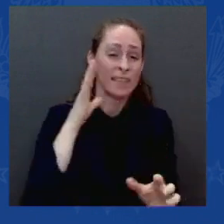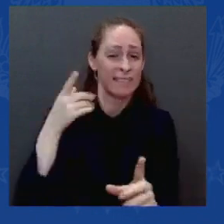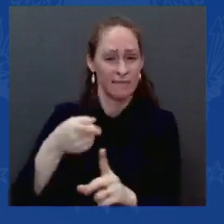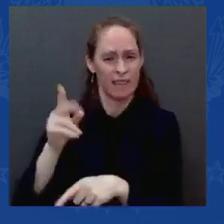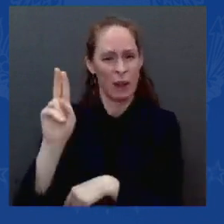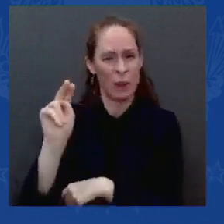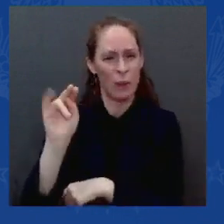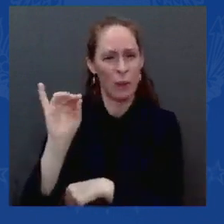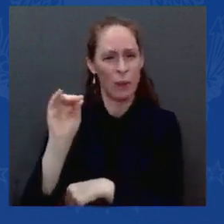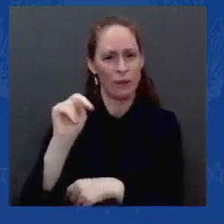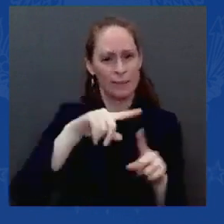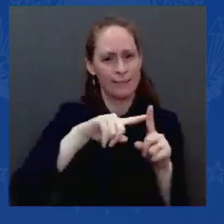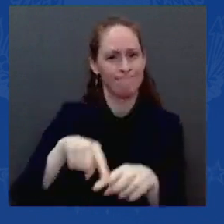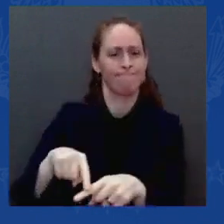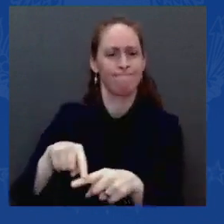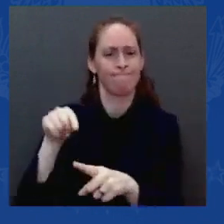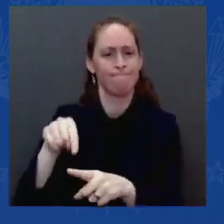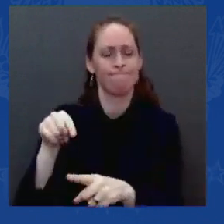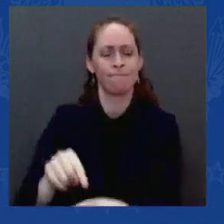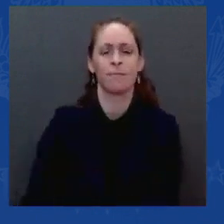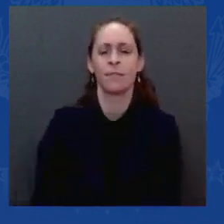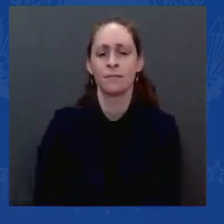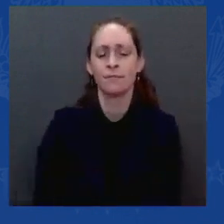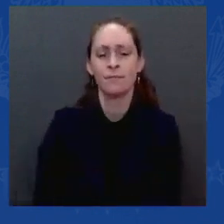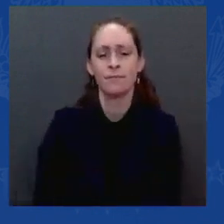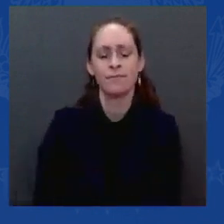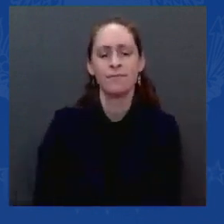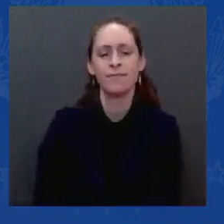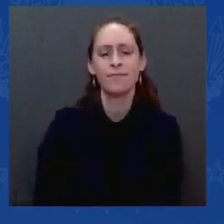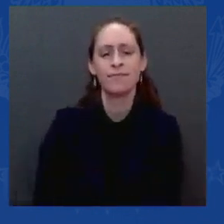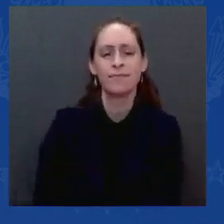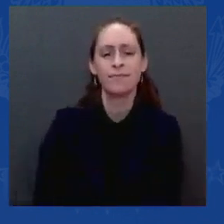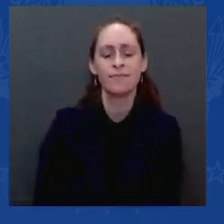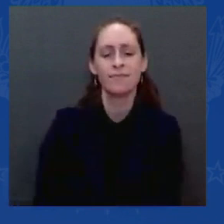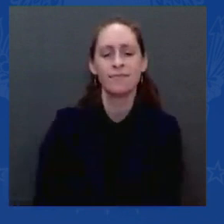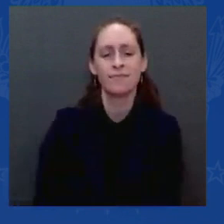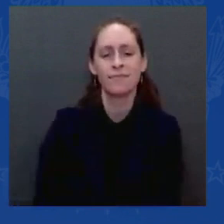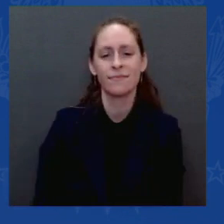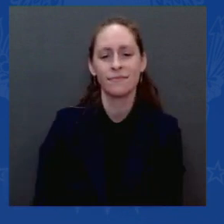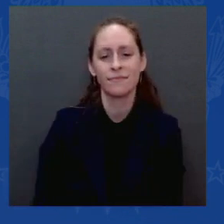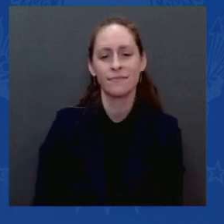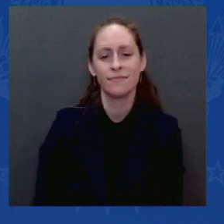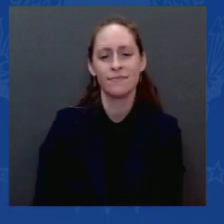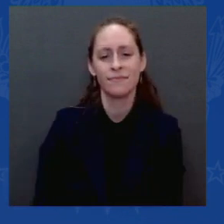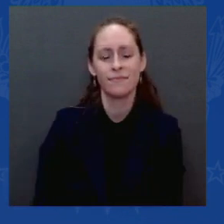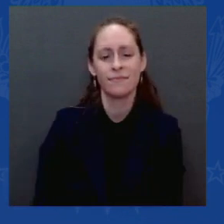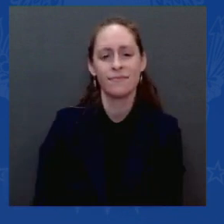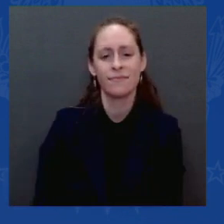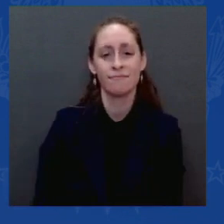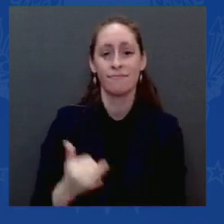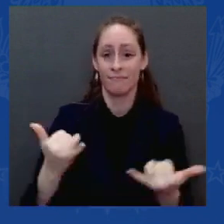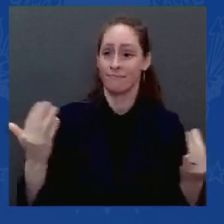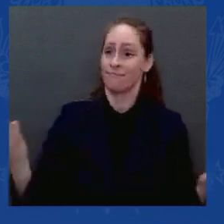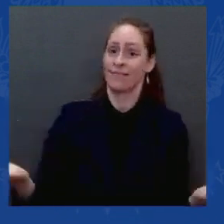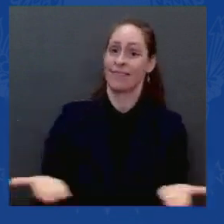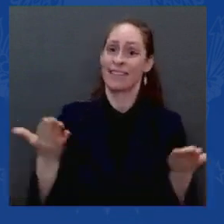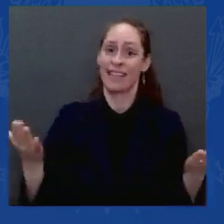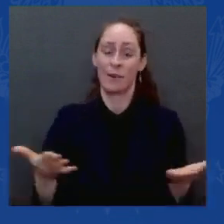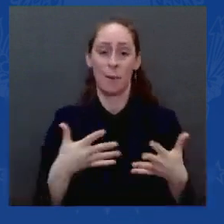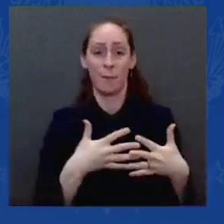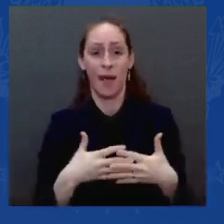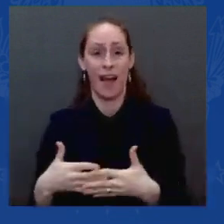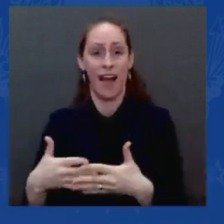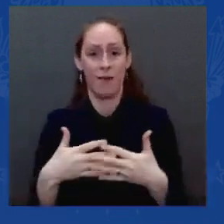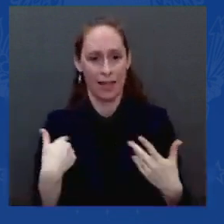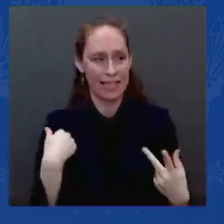making it in America with American manufacturing and easing the financial burdens on millions of families,